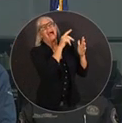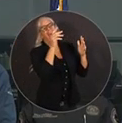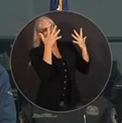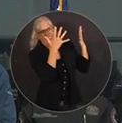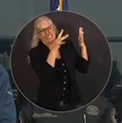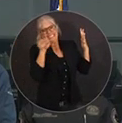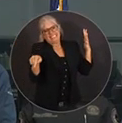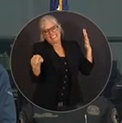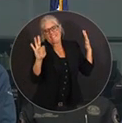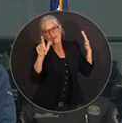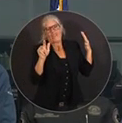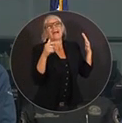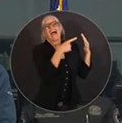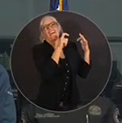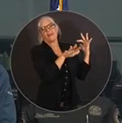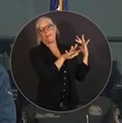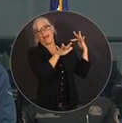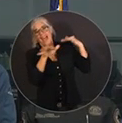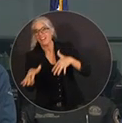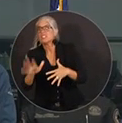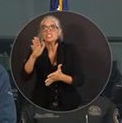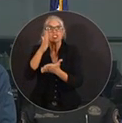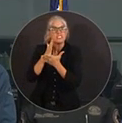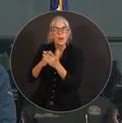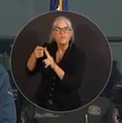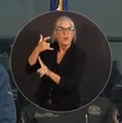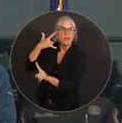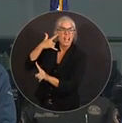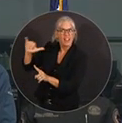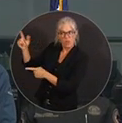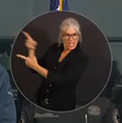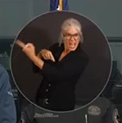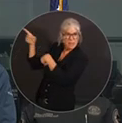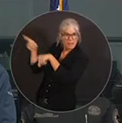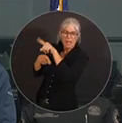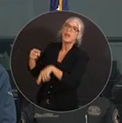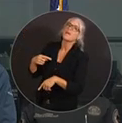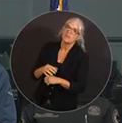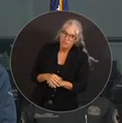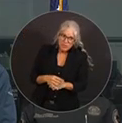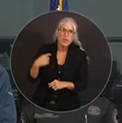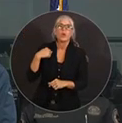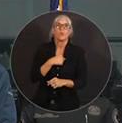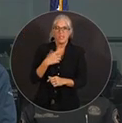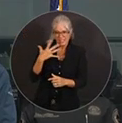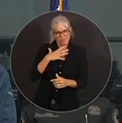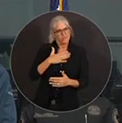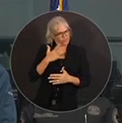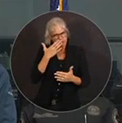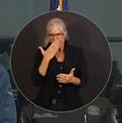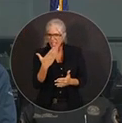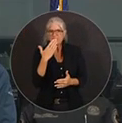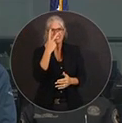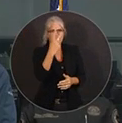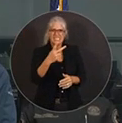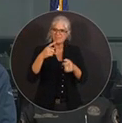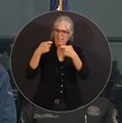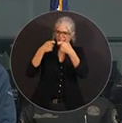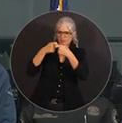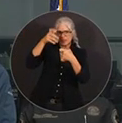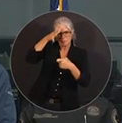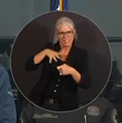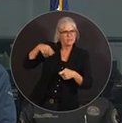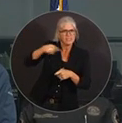as far away as California. So I know people like to see the site of the linemen staging coming on I-10 to get into the state of Florida,